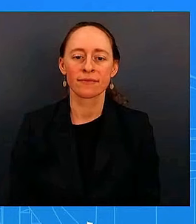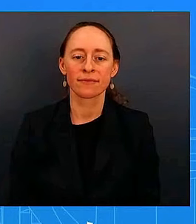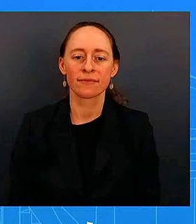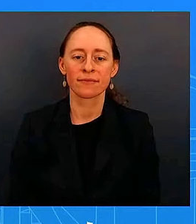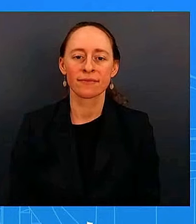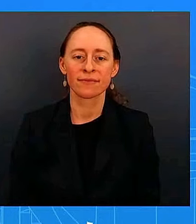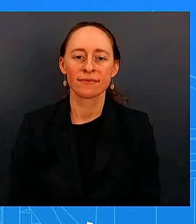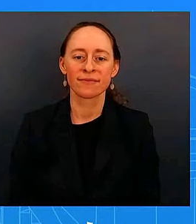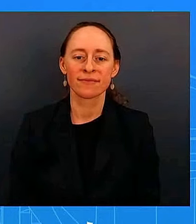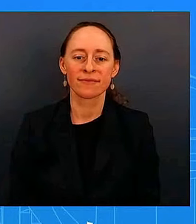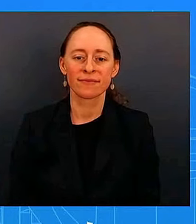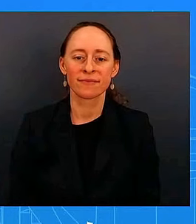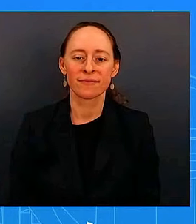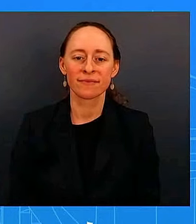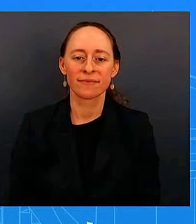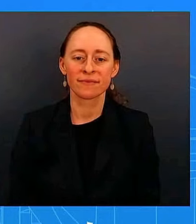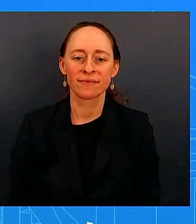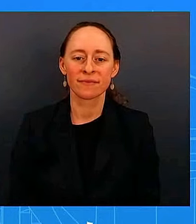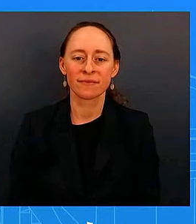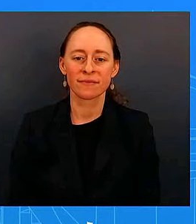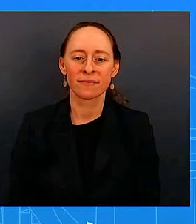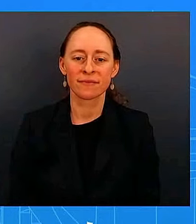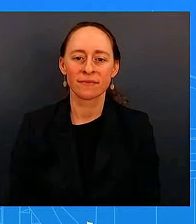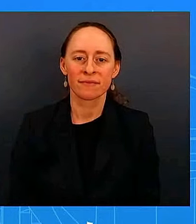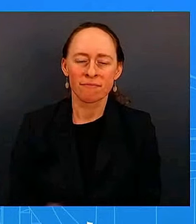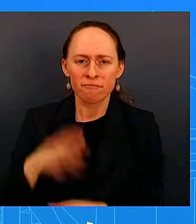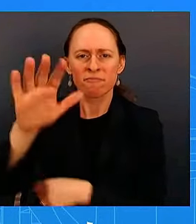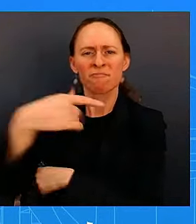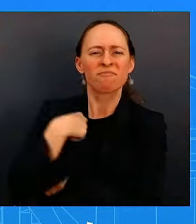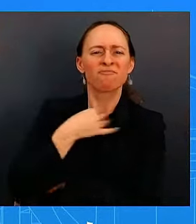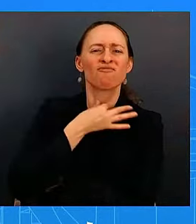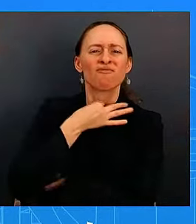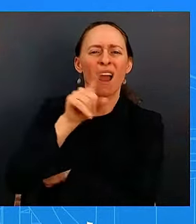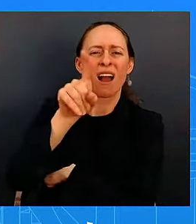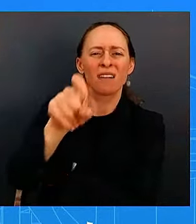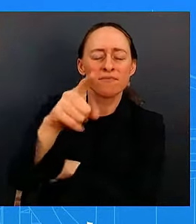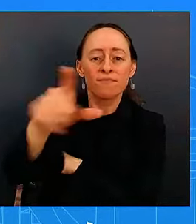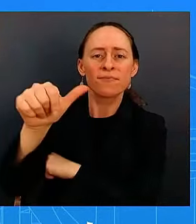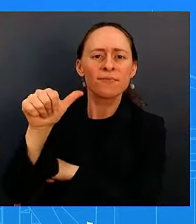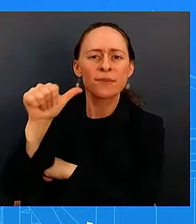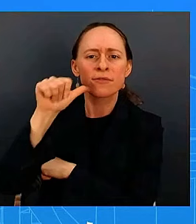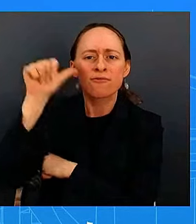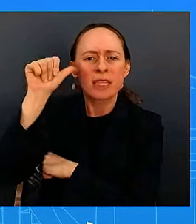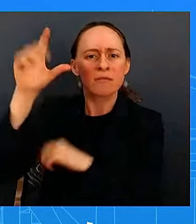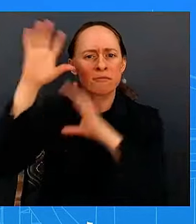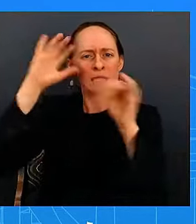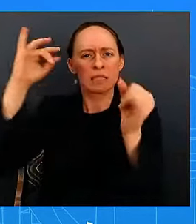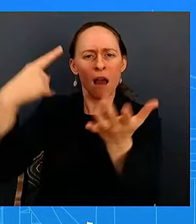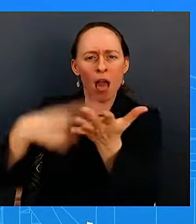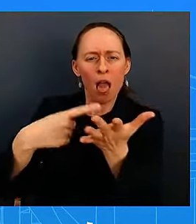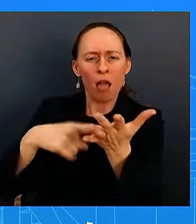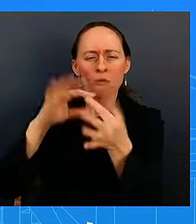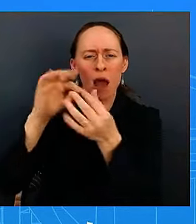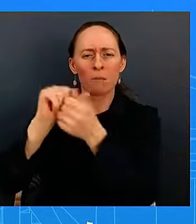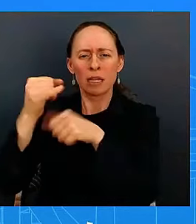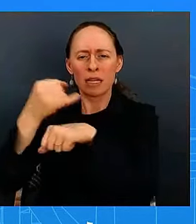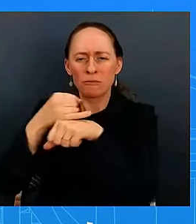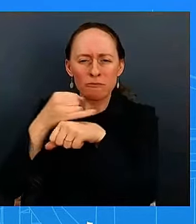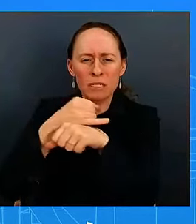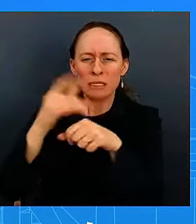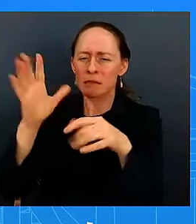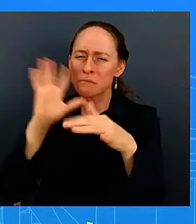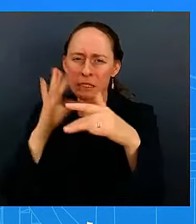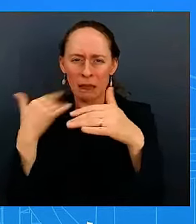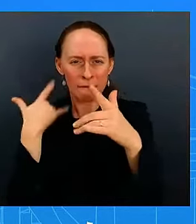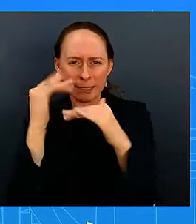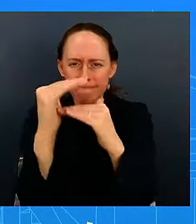at around 10 percent is that something that the biden harris administration thinks it's a good idea uh i think that happened today